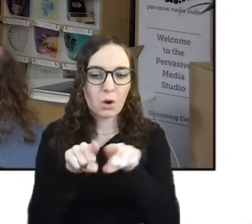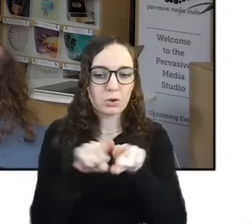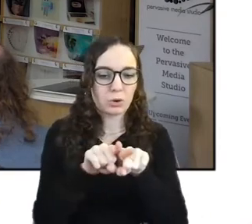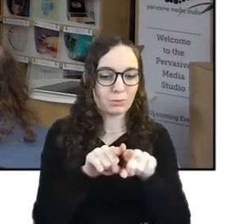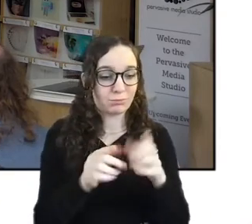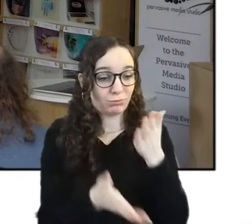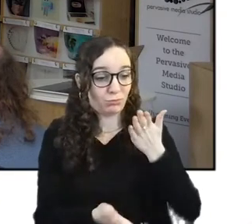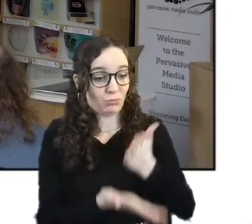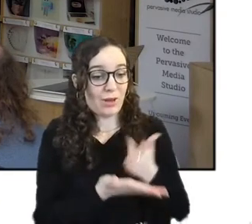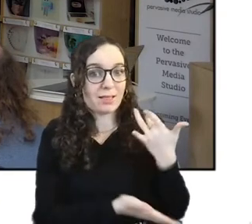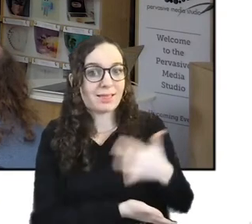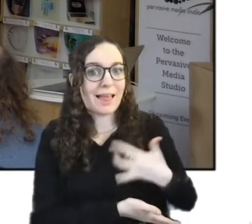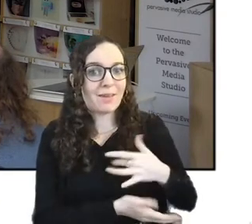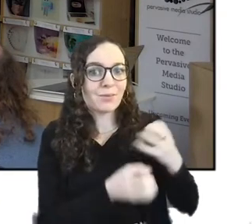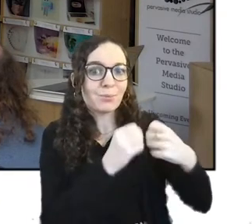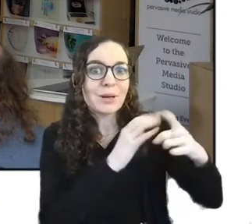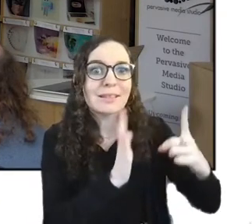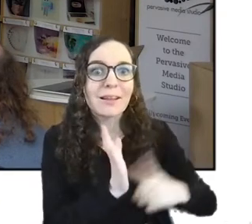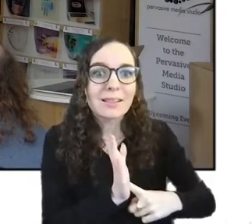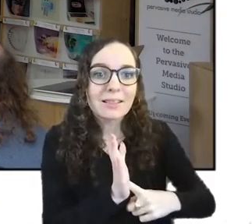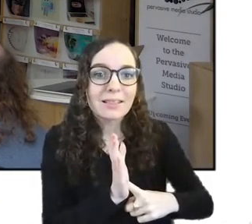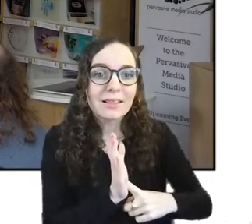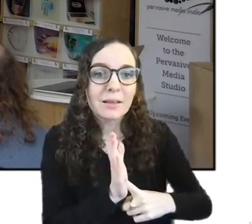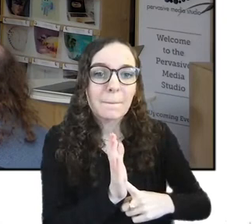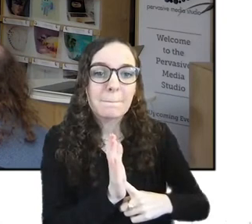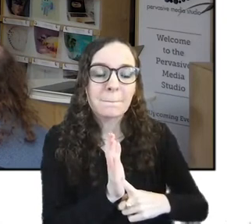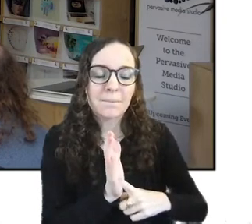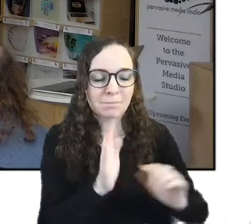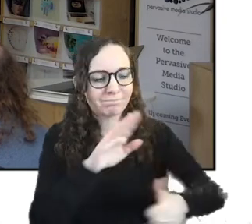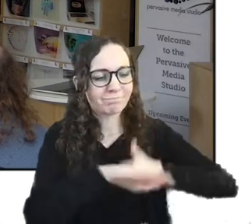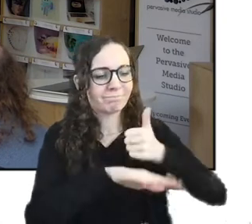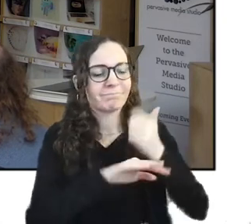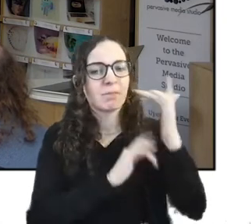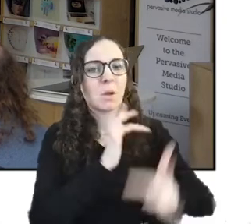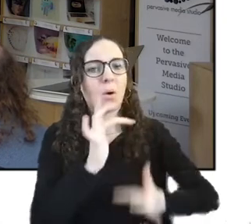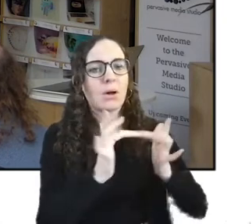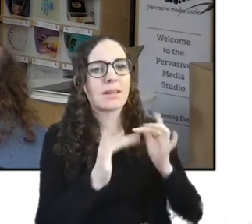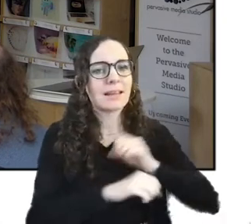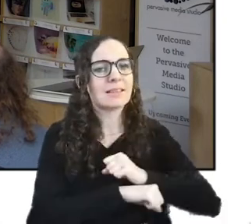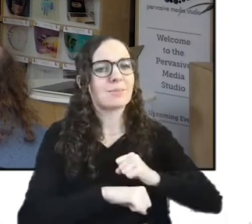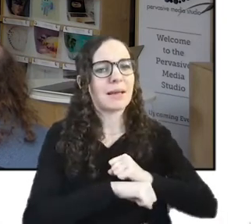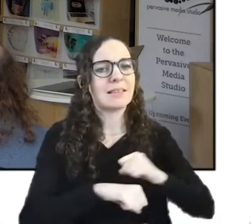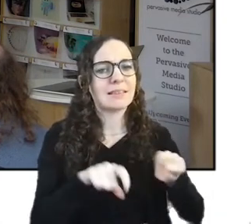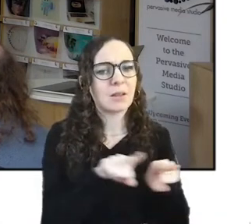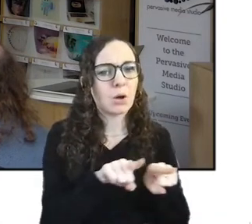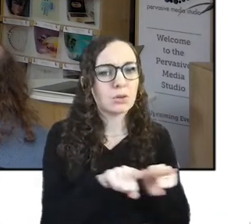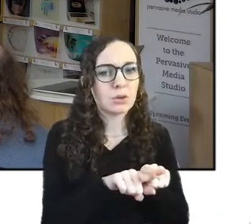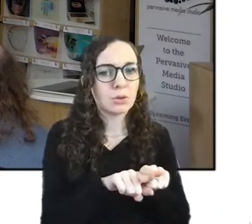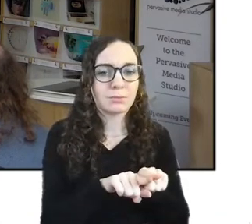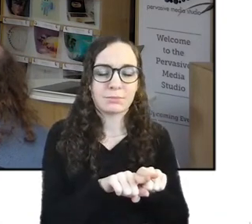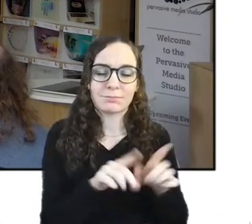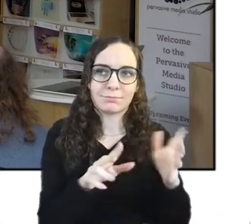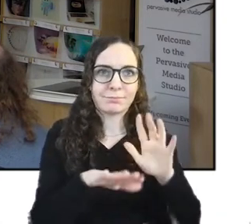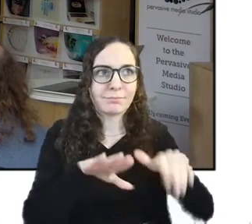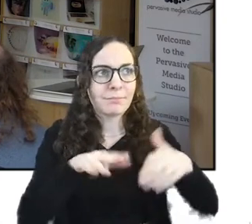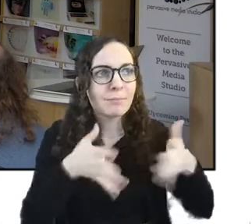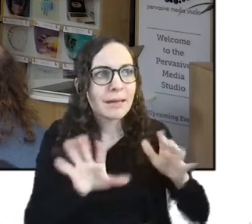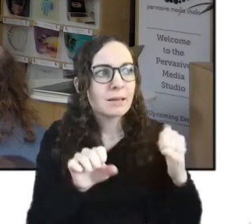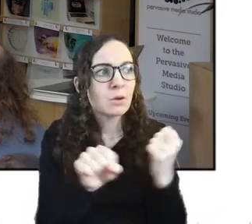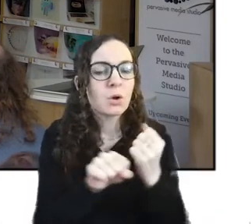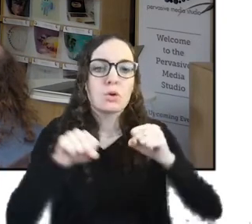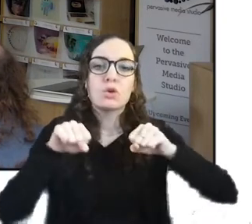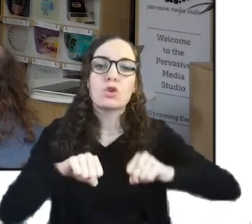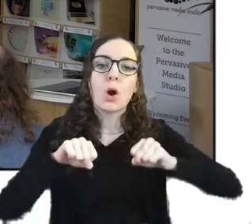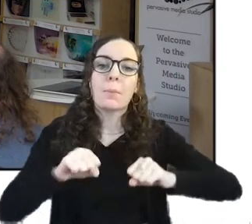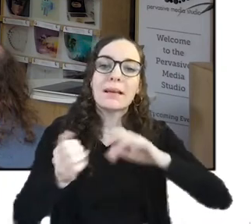also online spaces and we also put works on in kind of shopping centers and with the Bristol